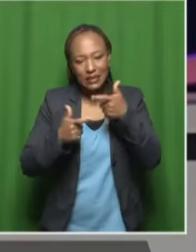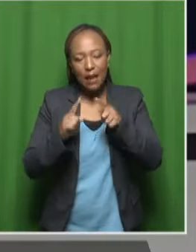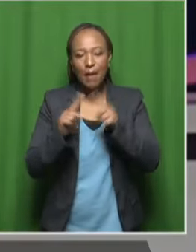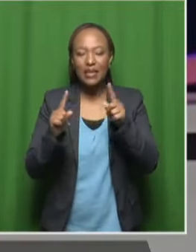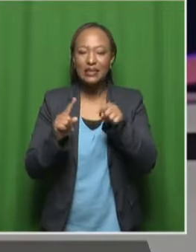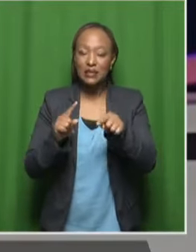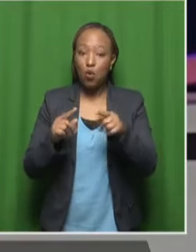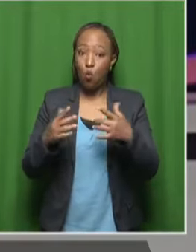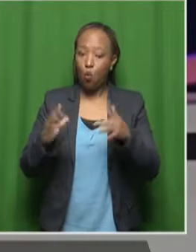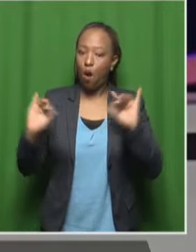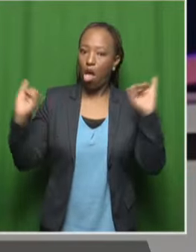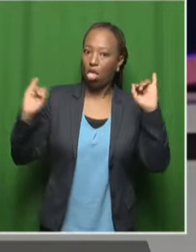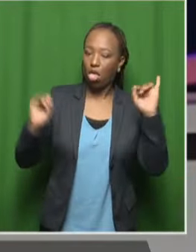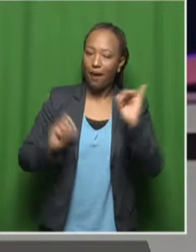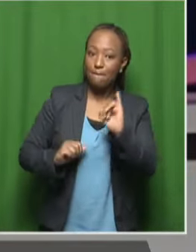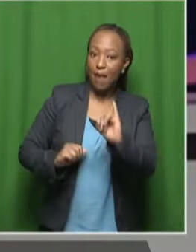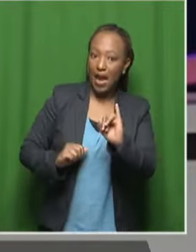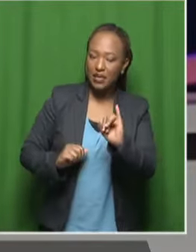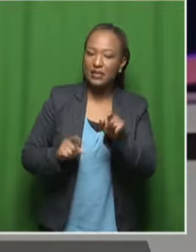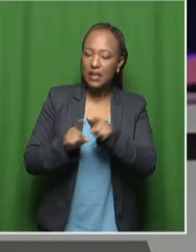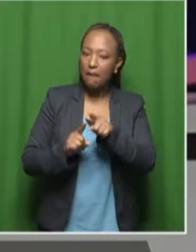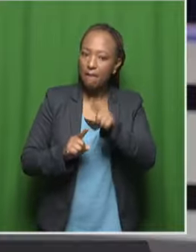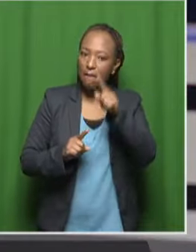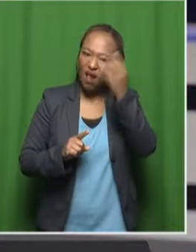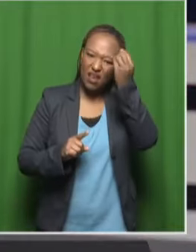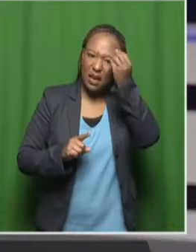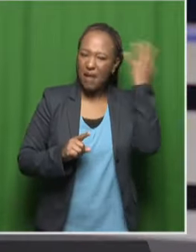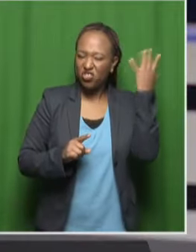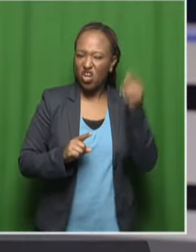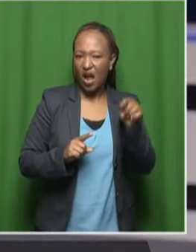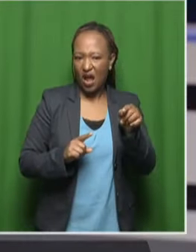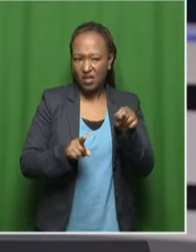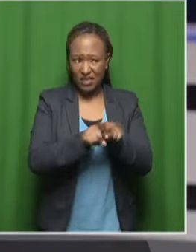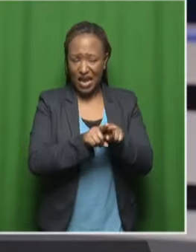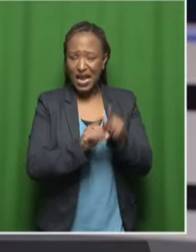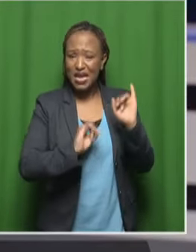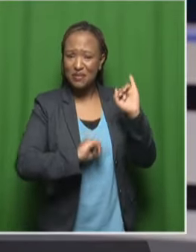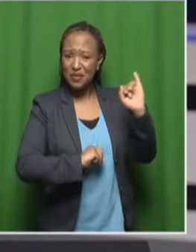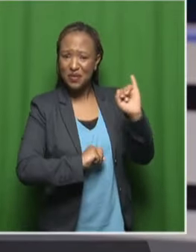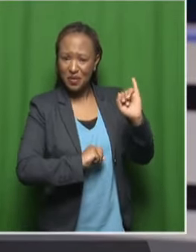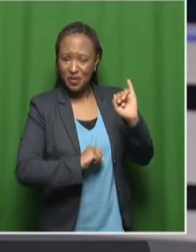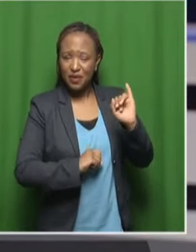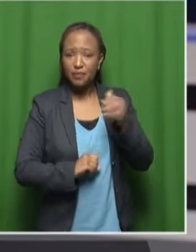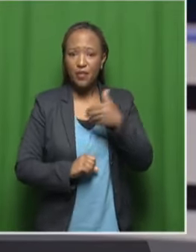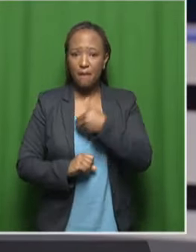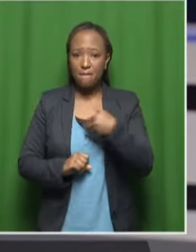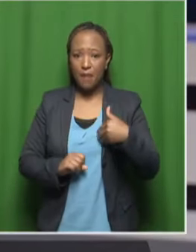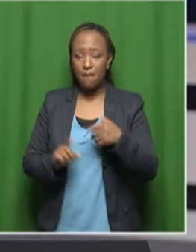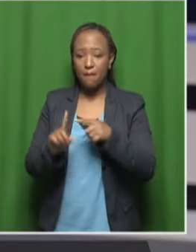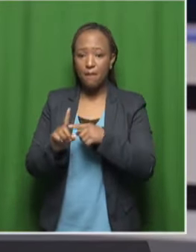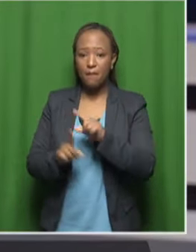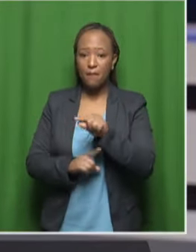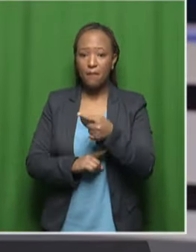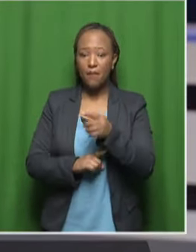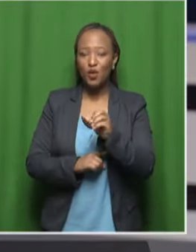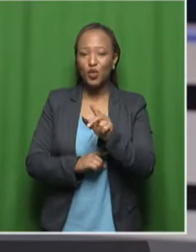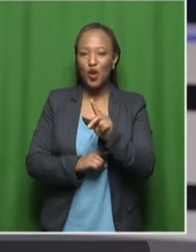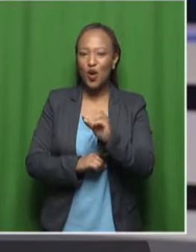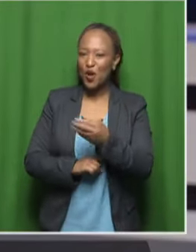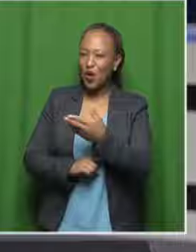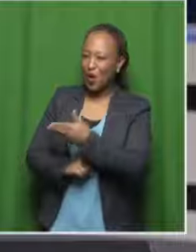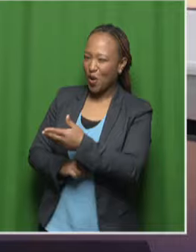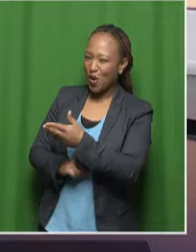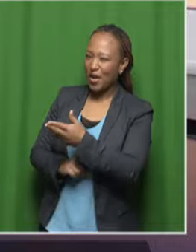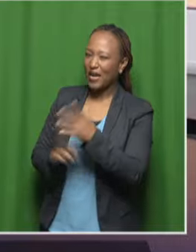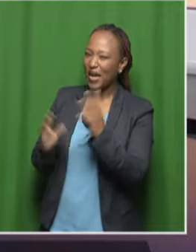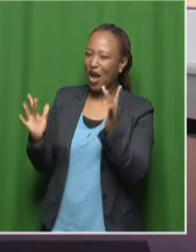quite devastating as dementia can be. I like that, I like that. All right. And Umam Tohunga is now joining us. A very good morning to Umam Tohunga.